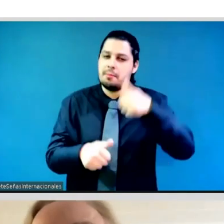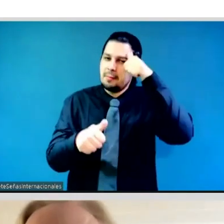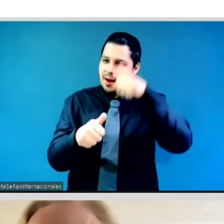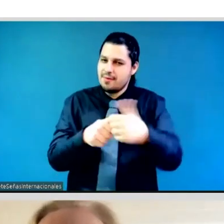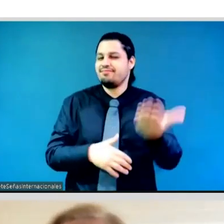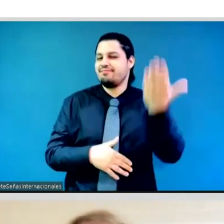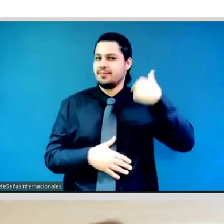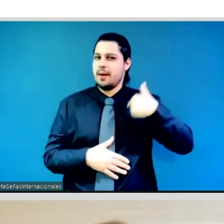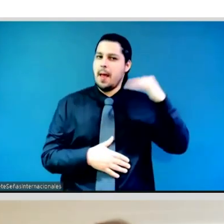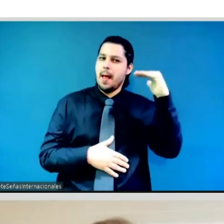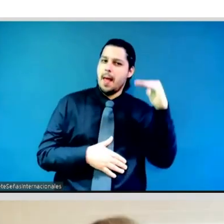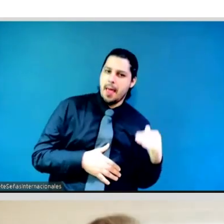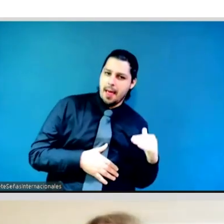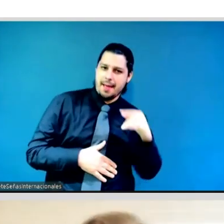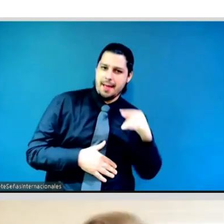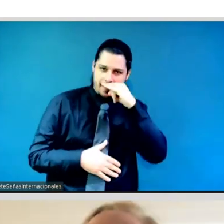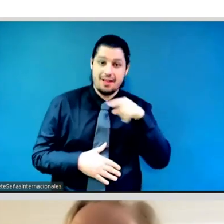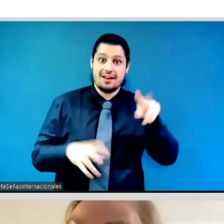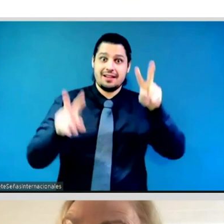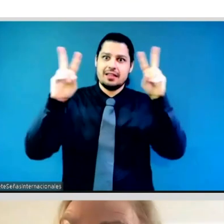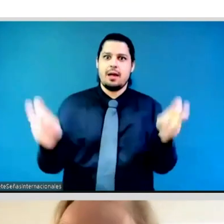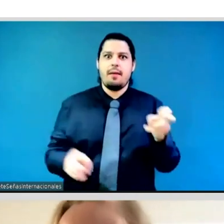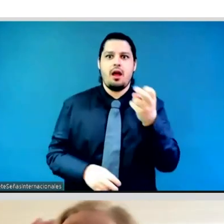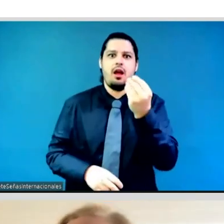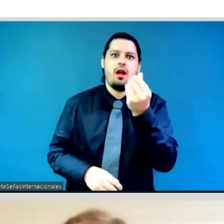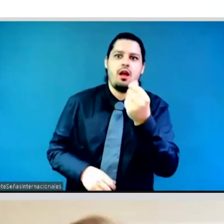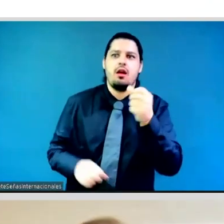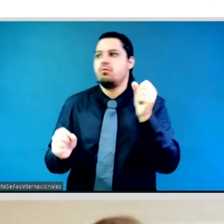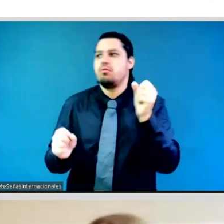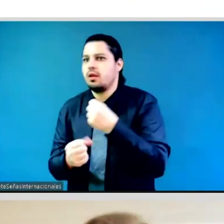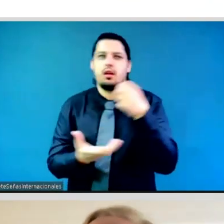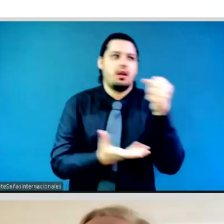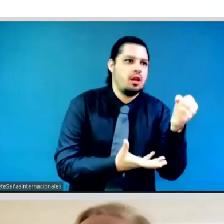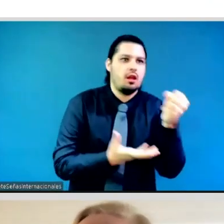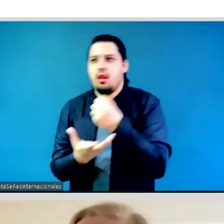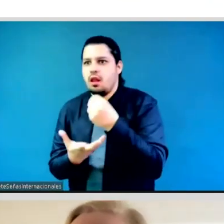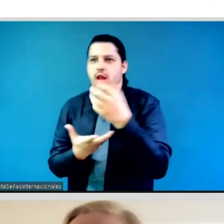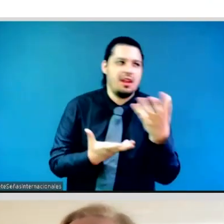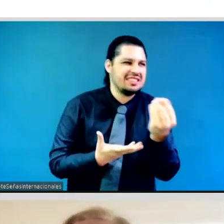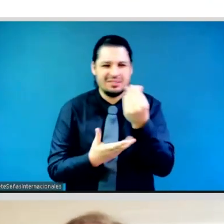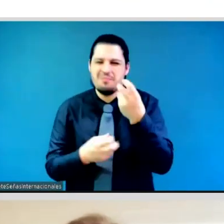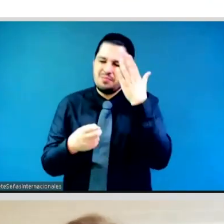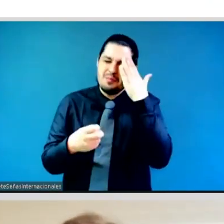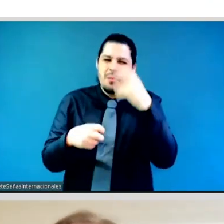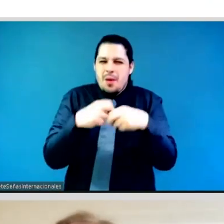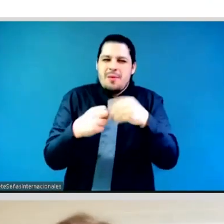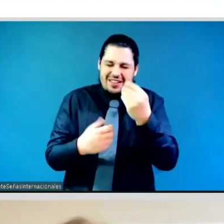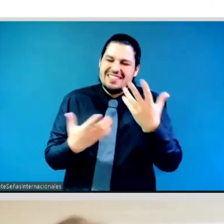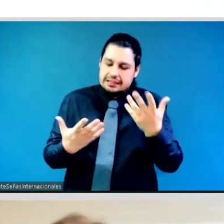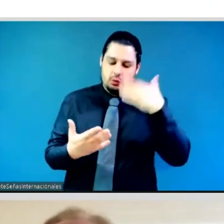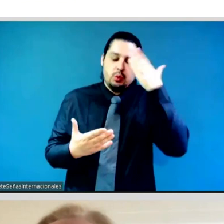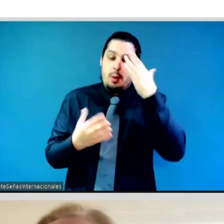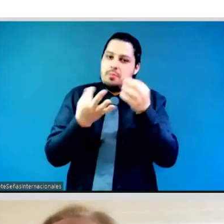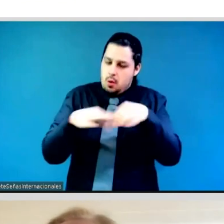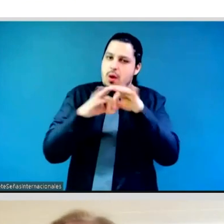money, guys. And that's what action one really is about. Action one of this action coalition on feminist movement